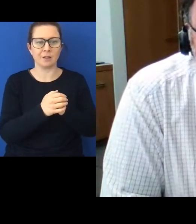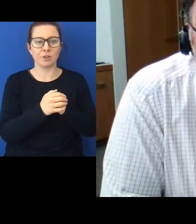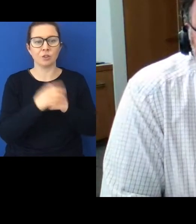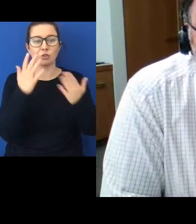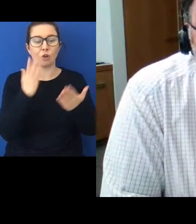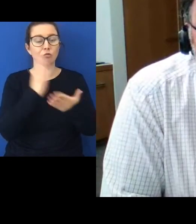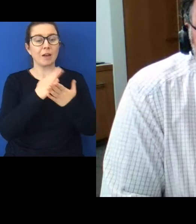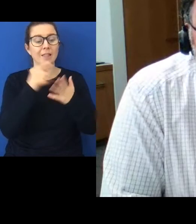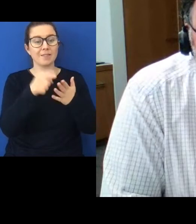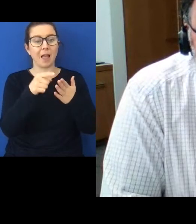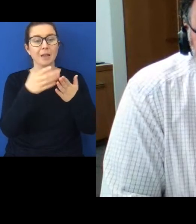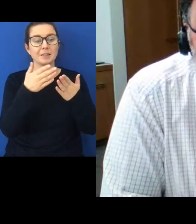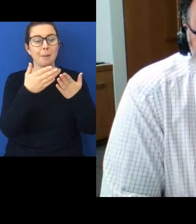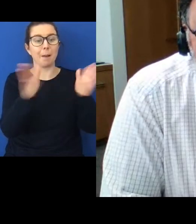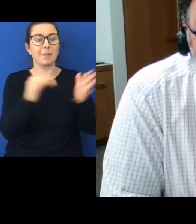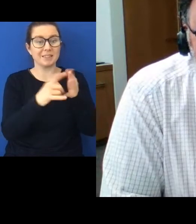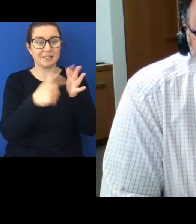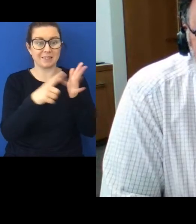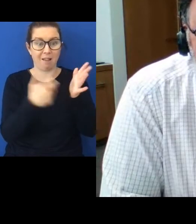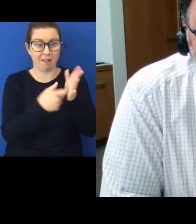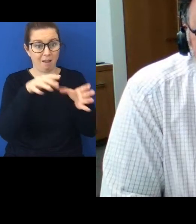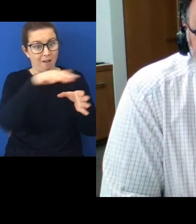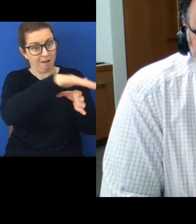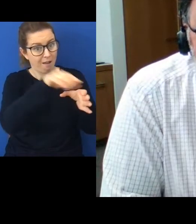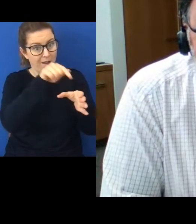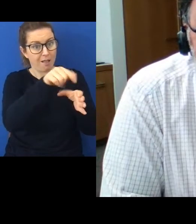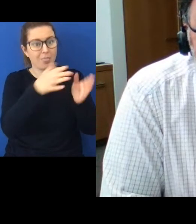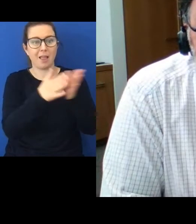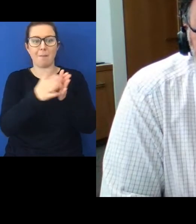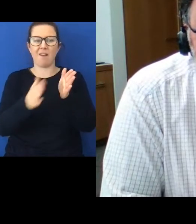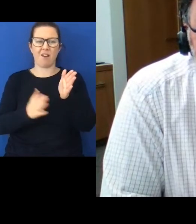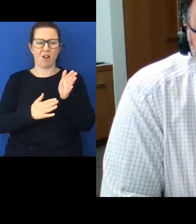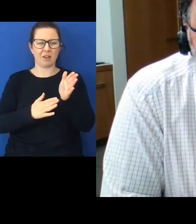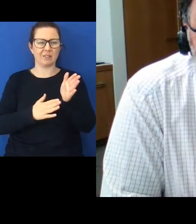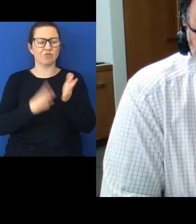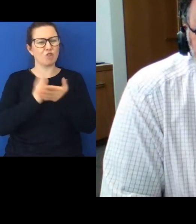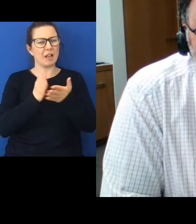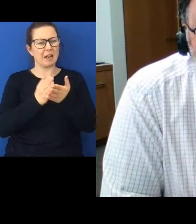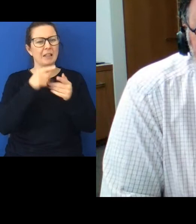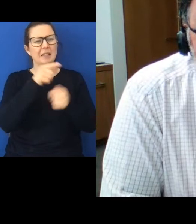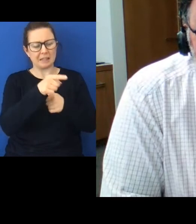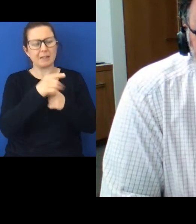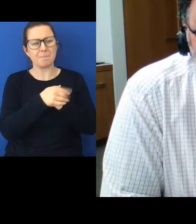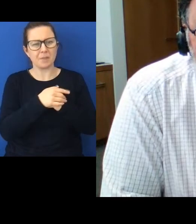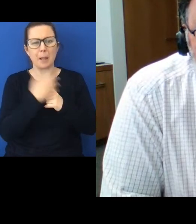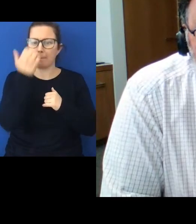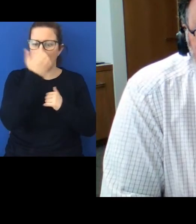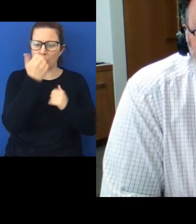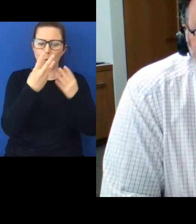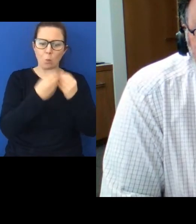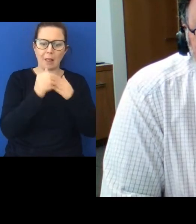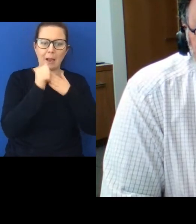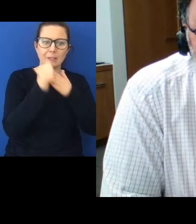the public sector is behind the game in terms of Māori and leadership